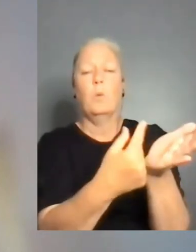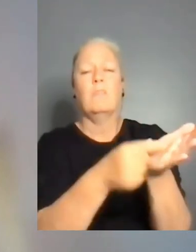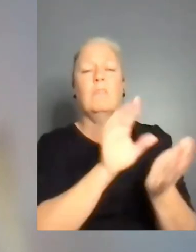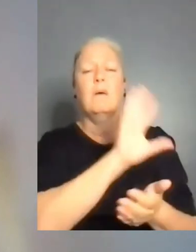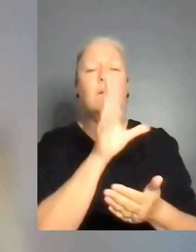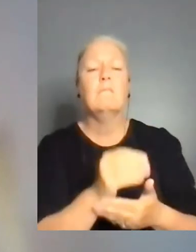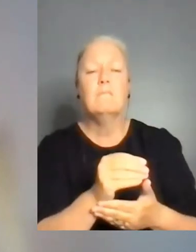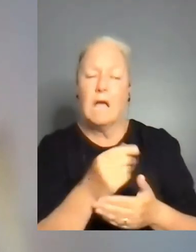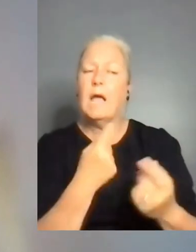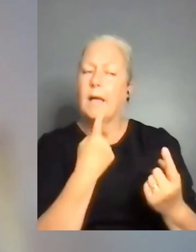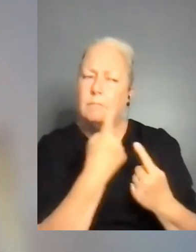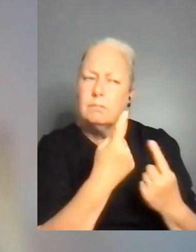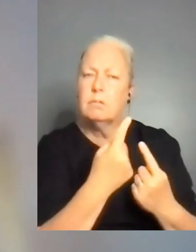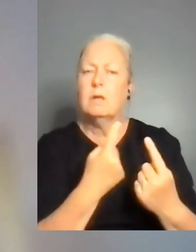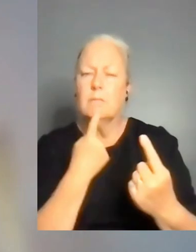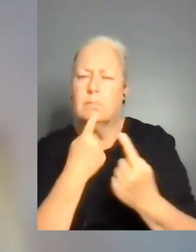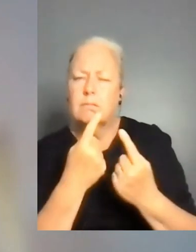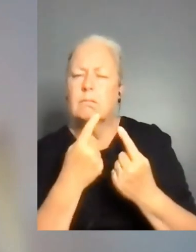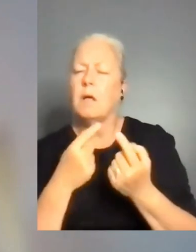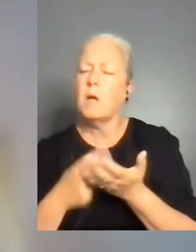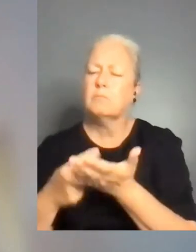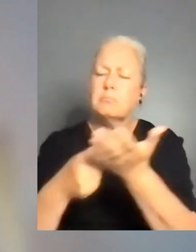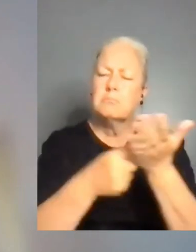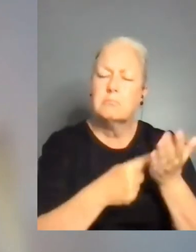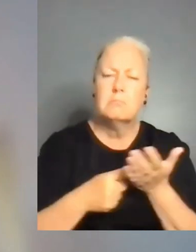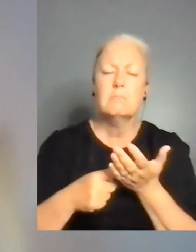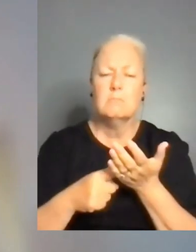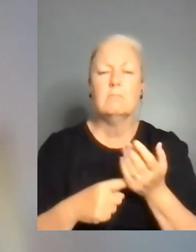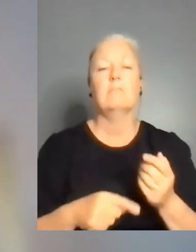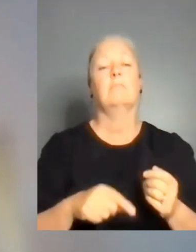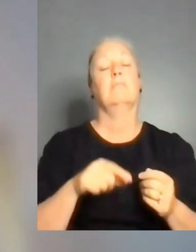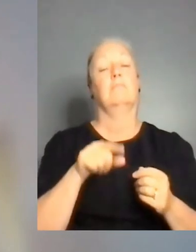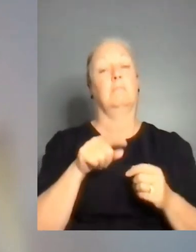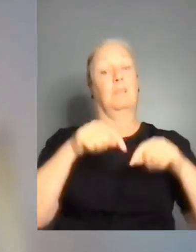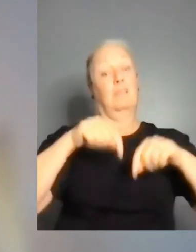Yeah, that's those will come the first half of this year.